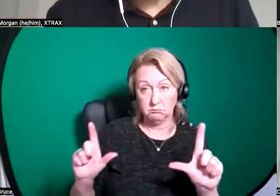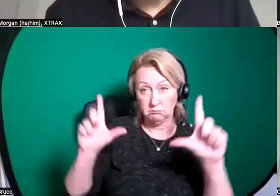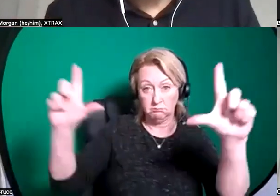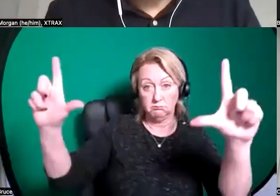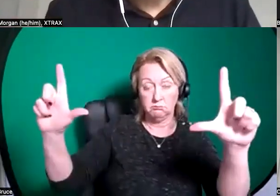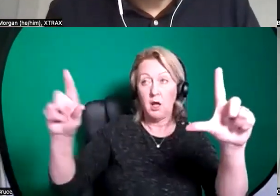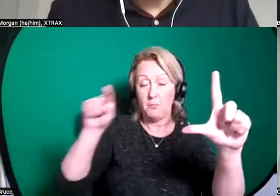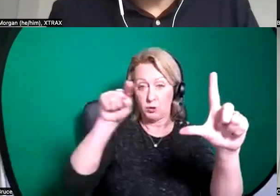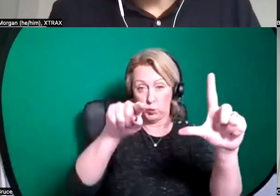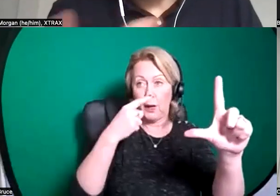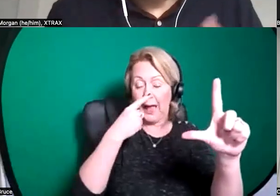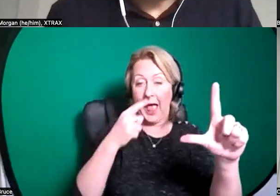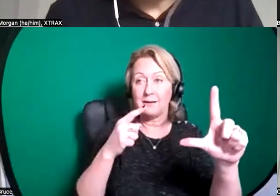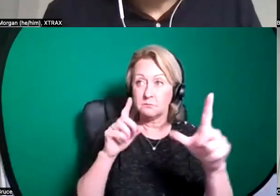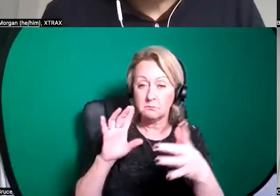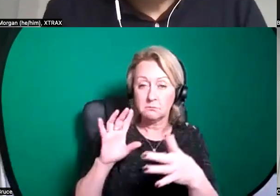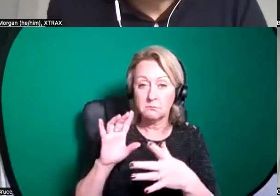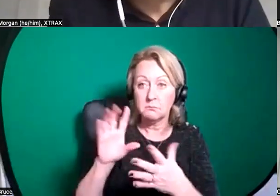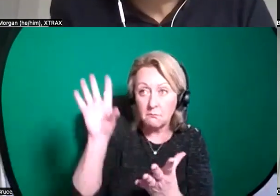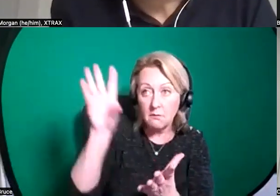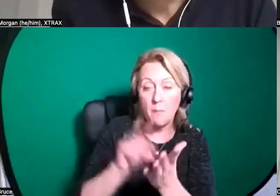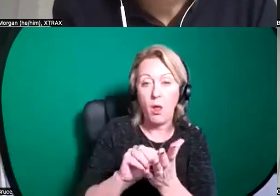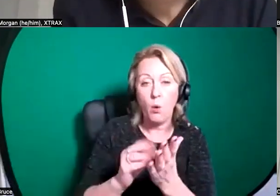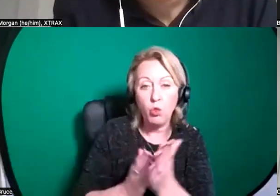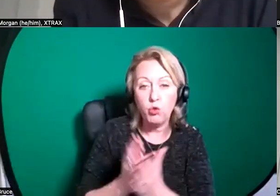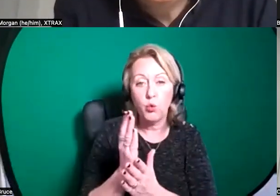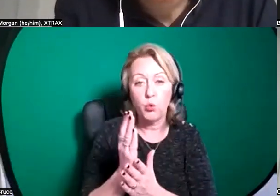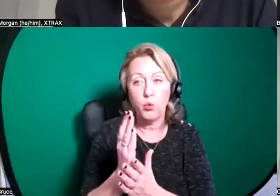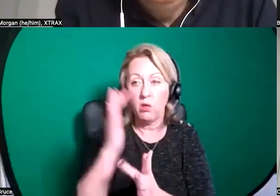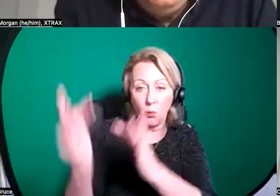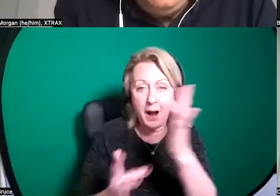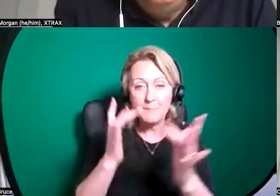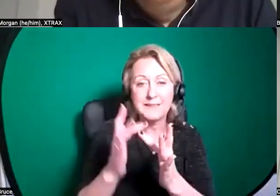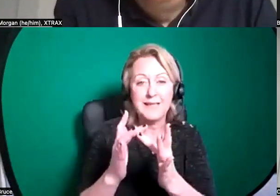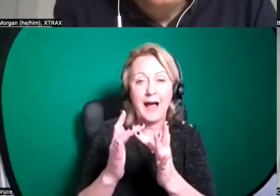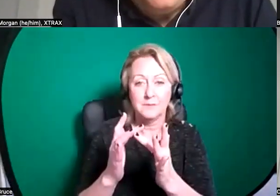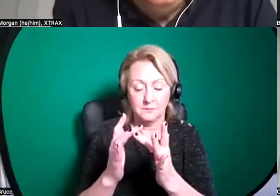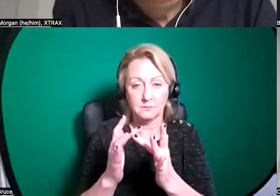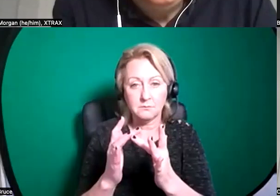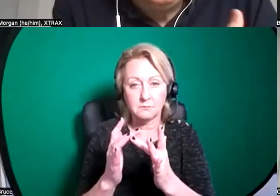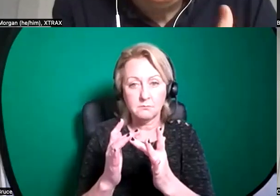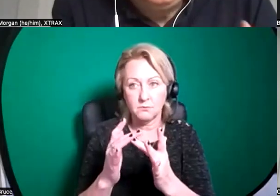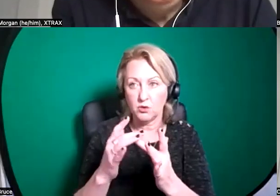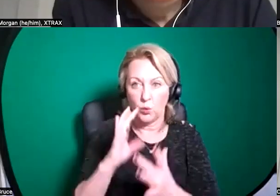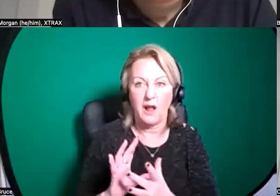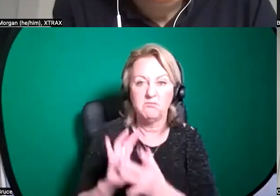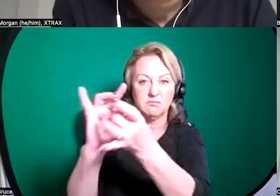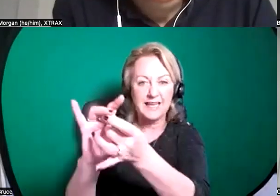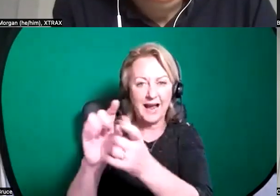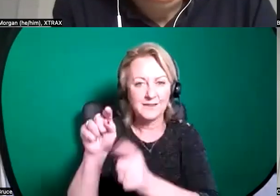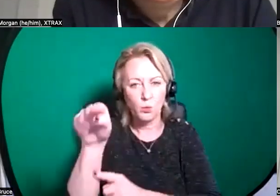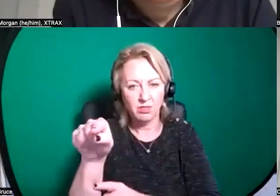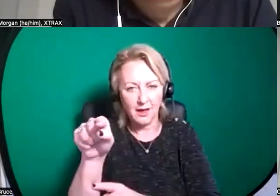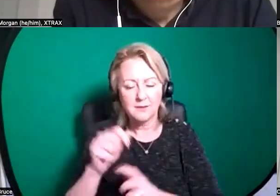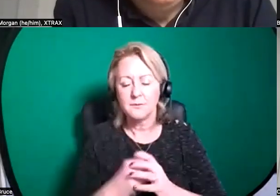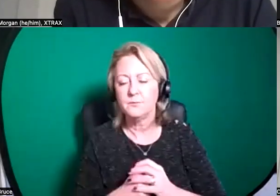interact with them by kind of uploading information through a particular kind of website and so on um and yeah i think anything that